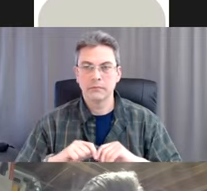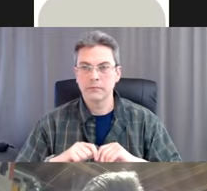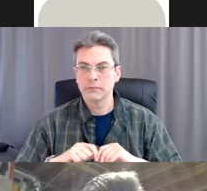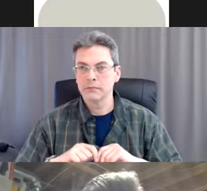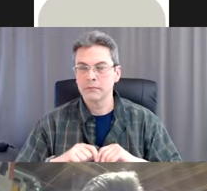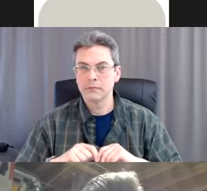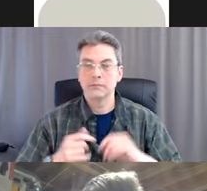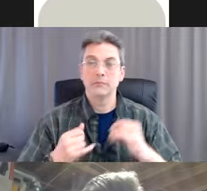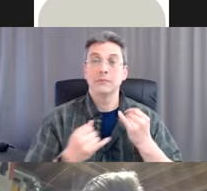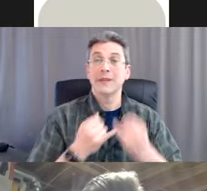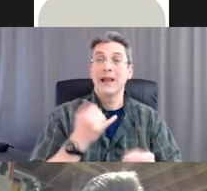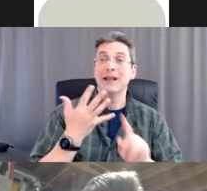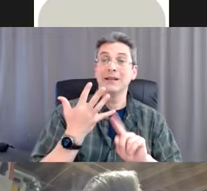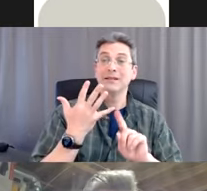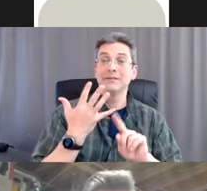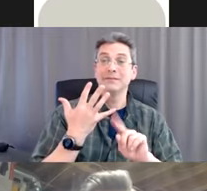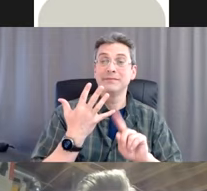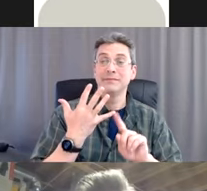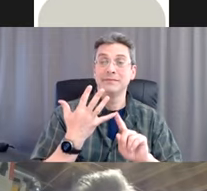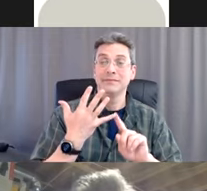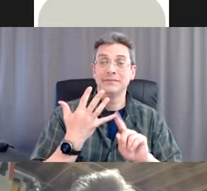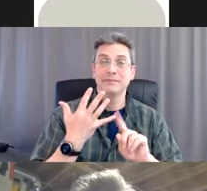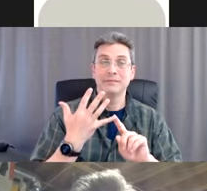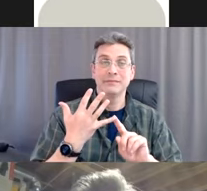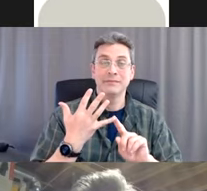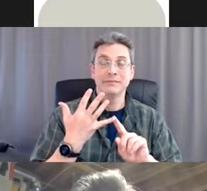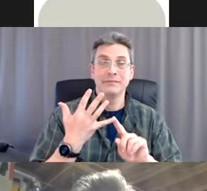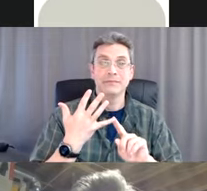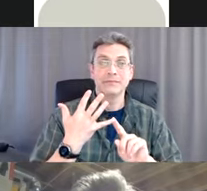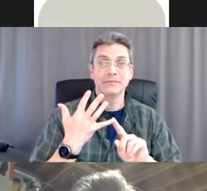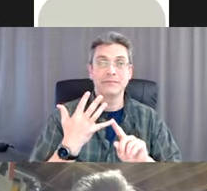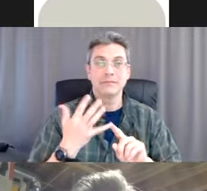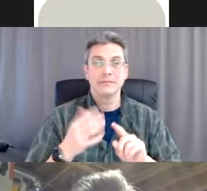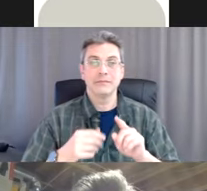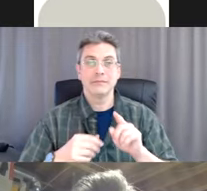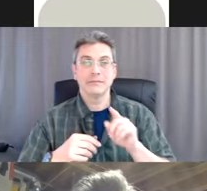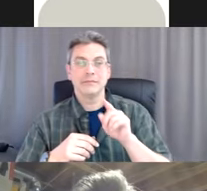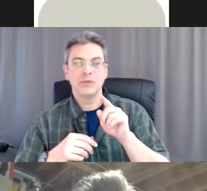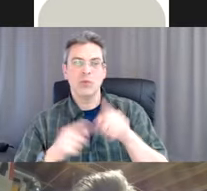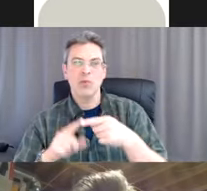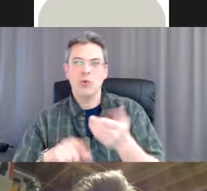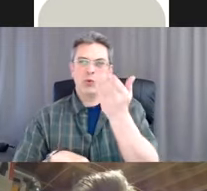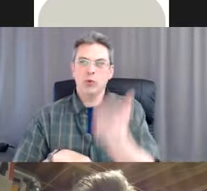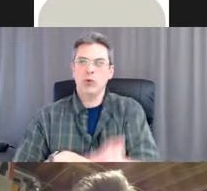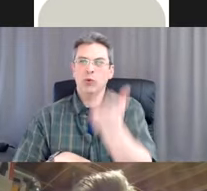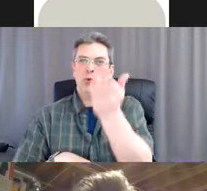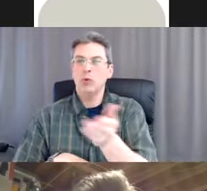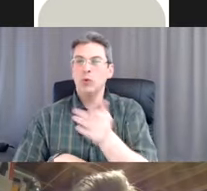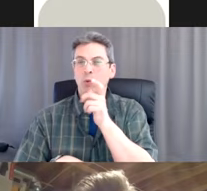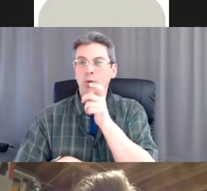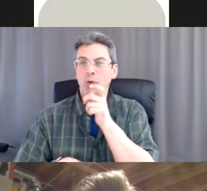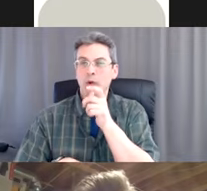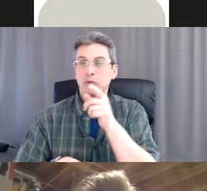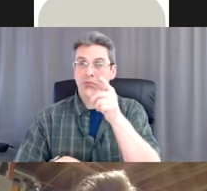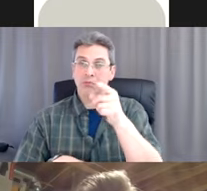And our last question is about participant information. So if you could answer